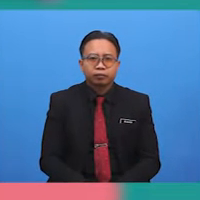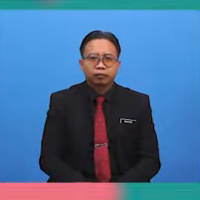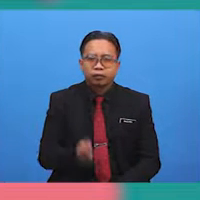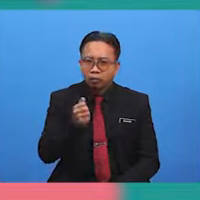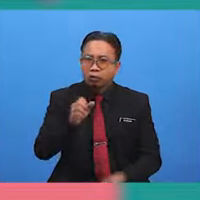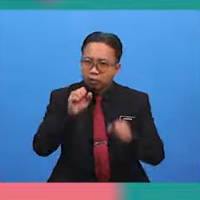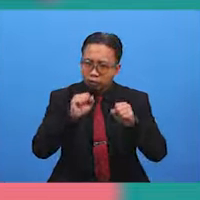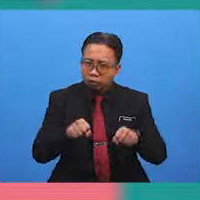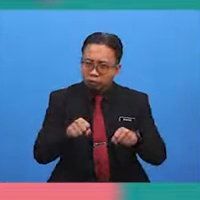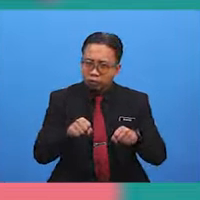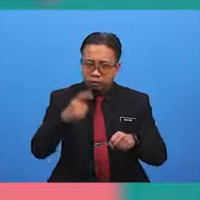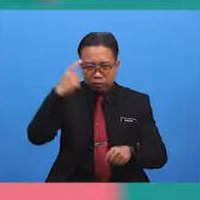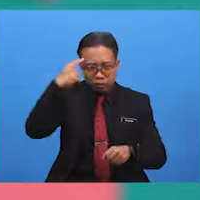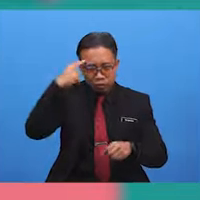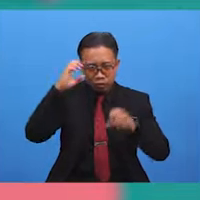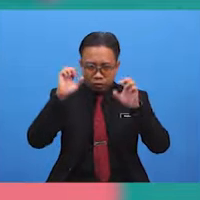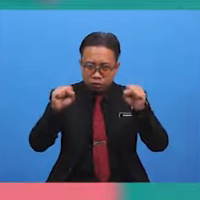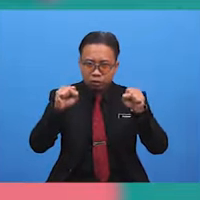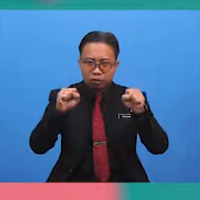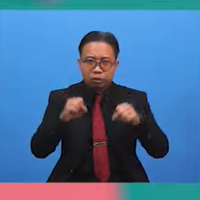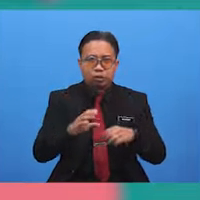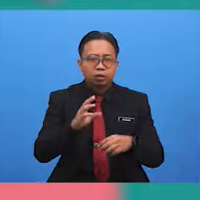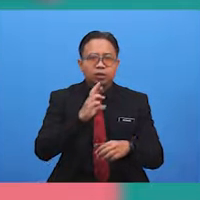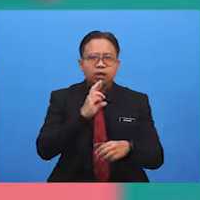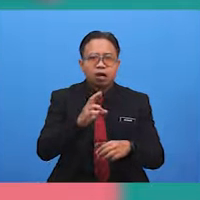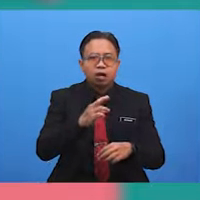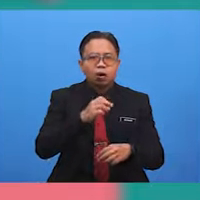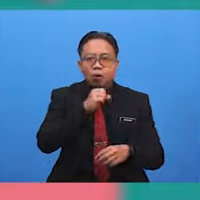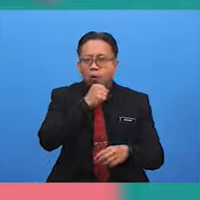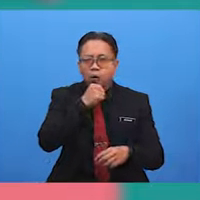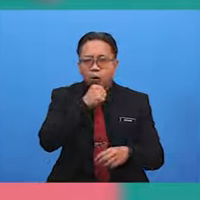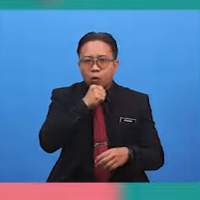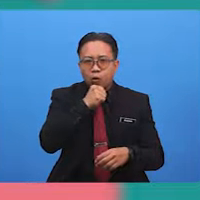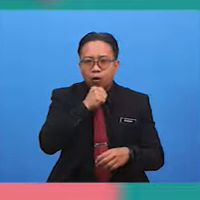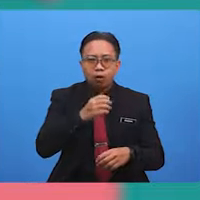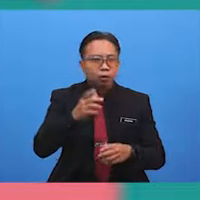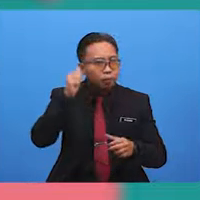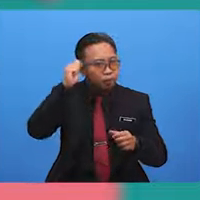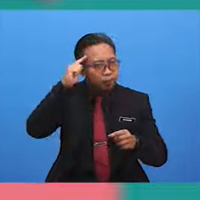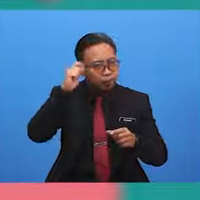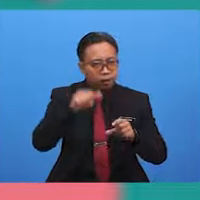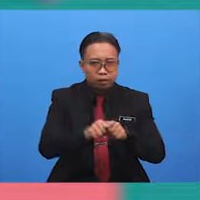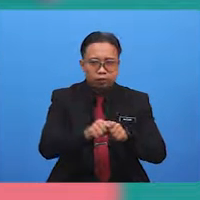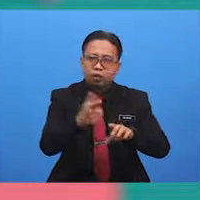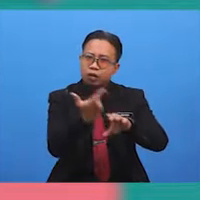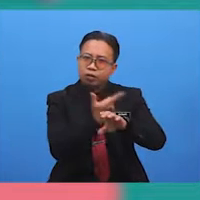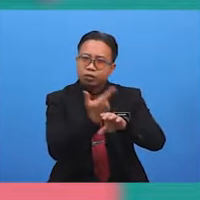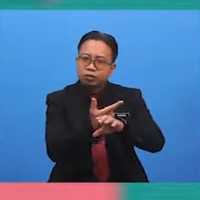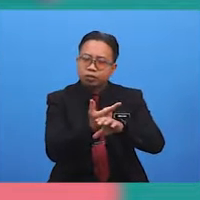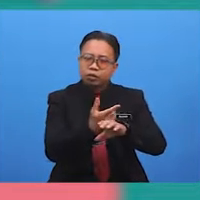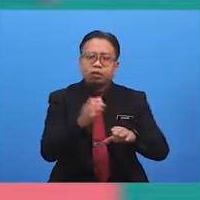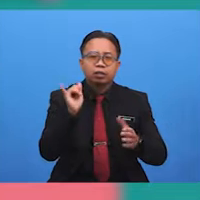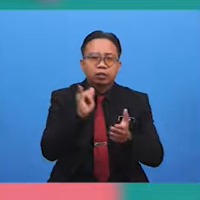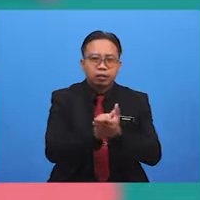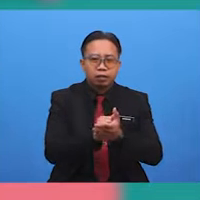you can tell them that superstitions are old beliefs and practices that were used to teach them